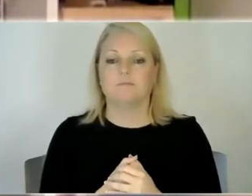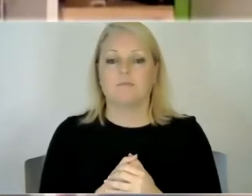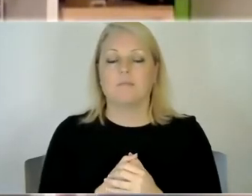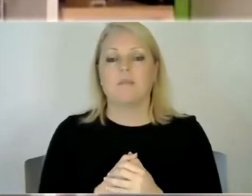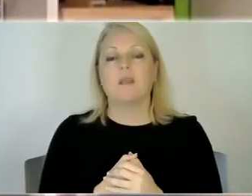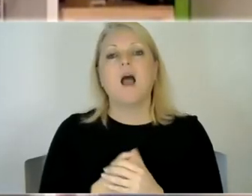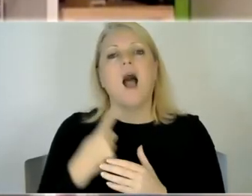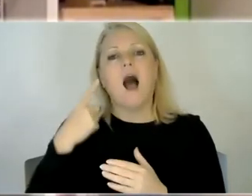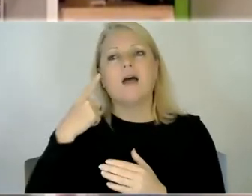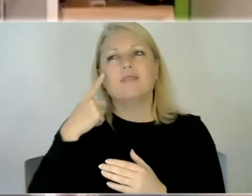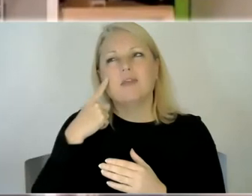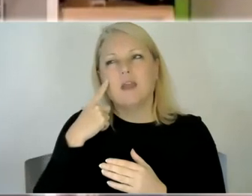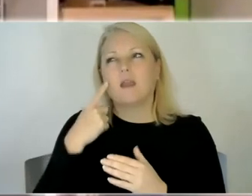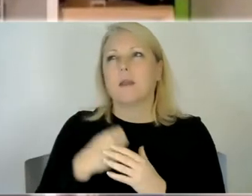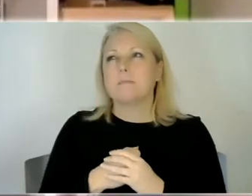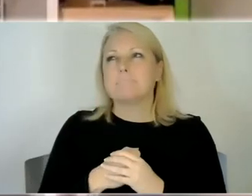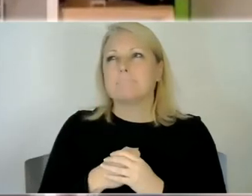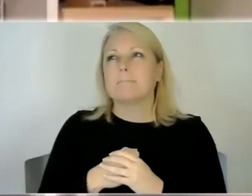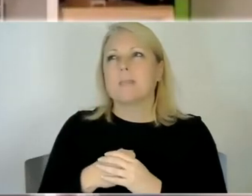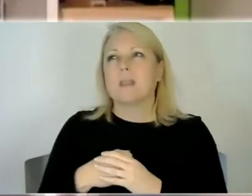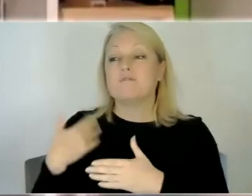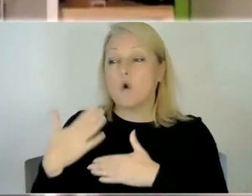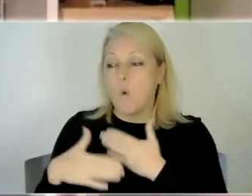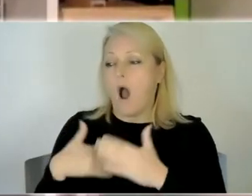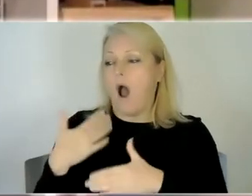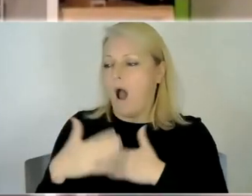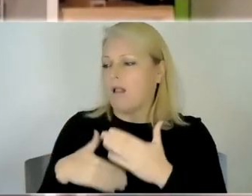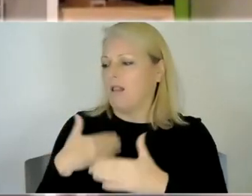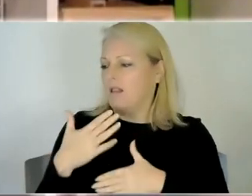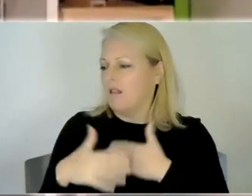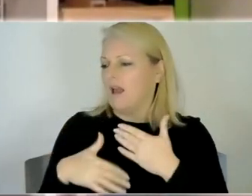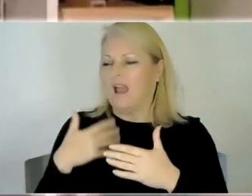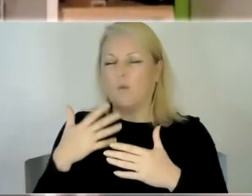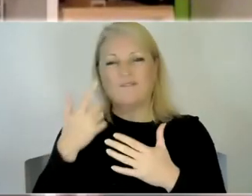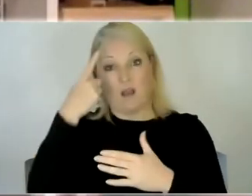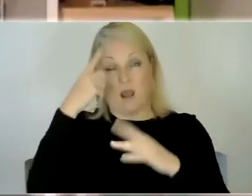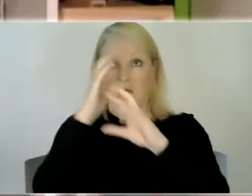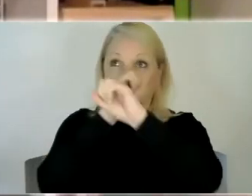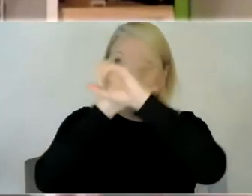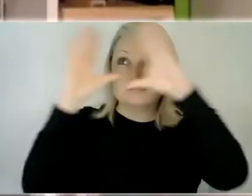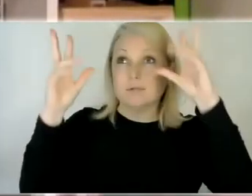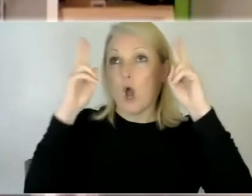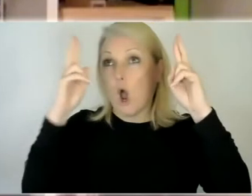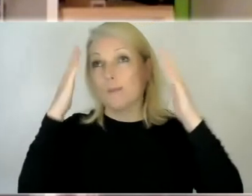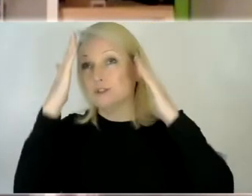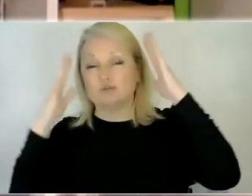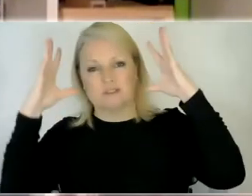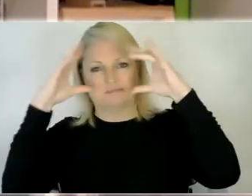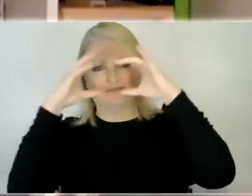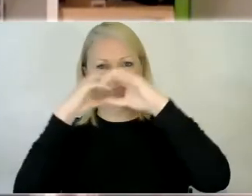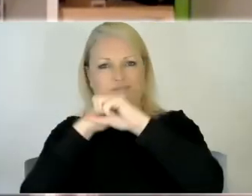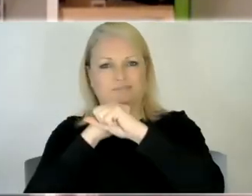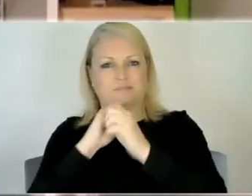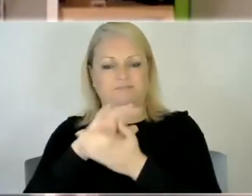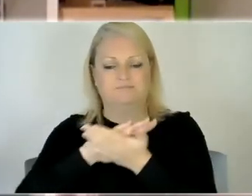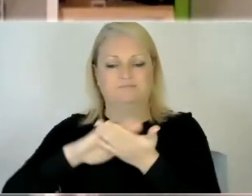while it's it almost felt like the hopes and dreams stopped which is not a nice way to